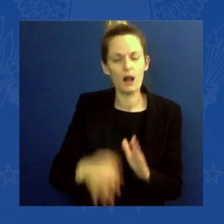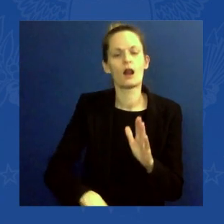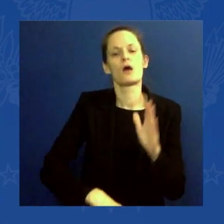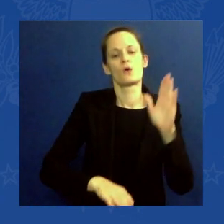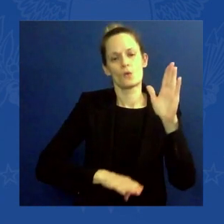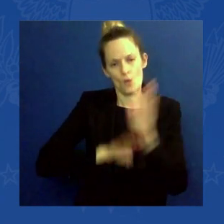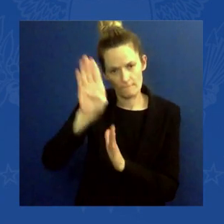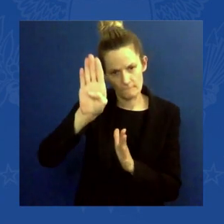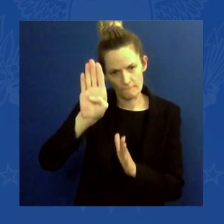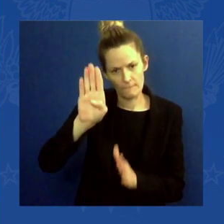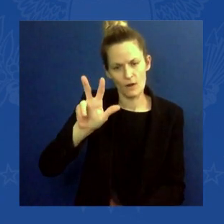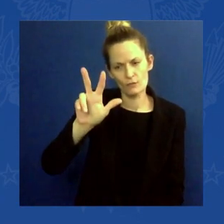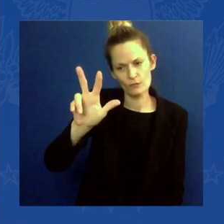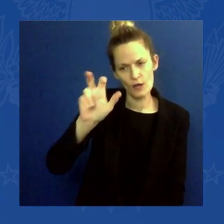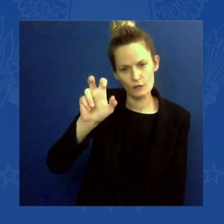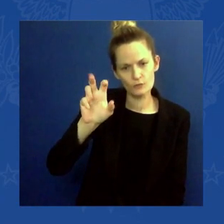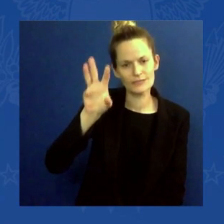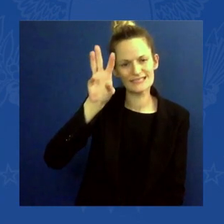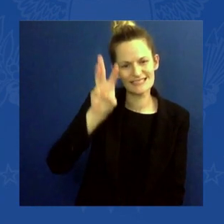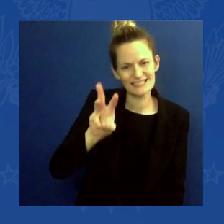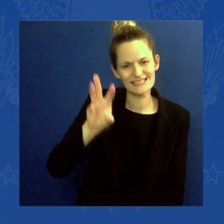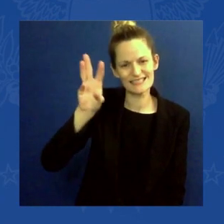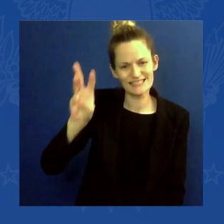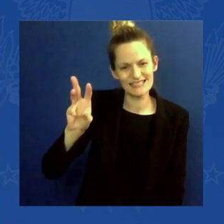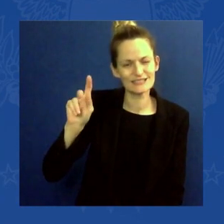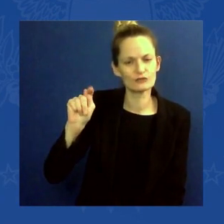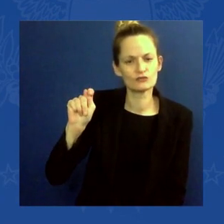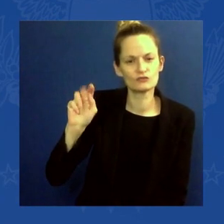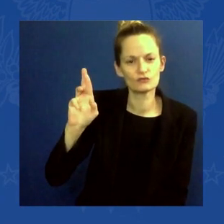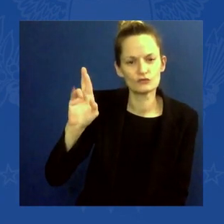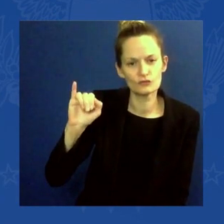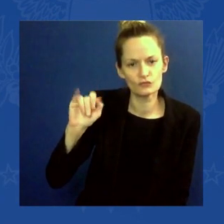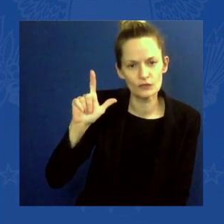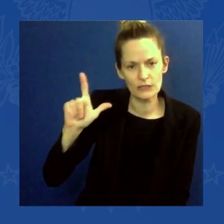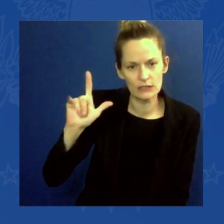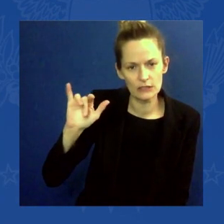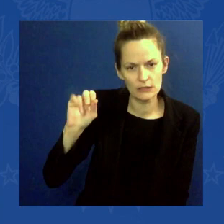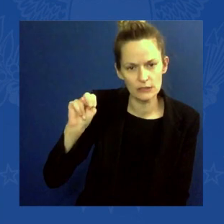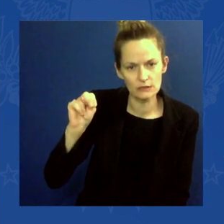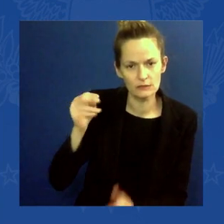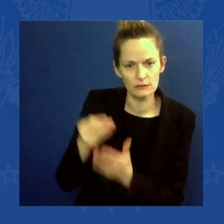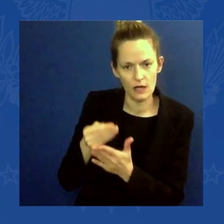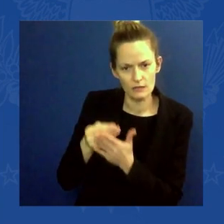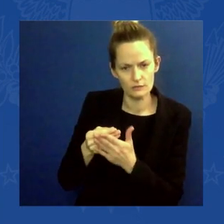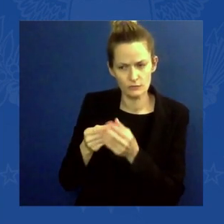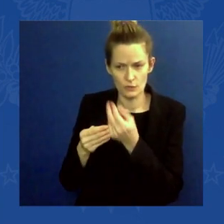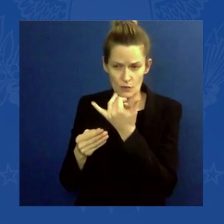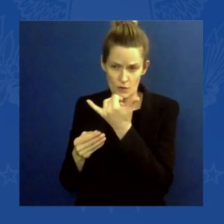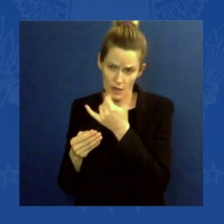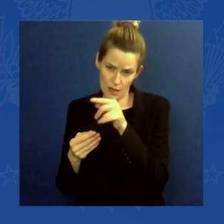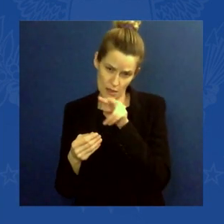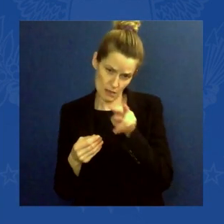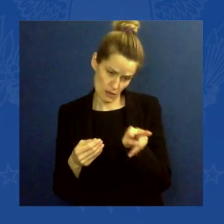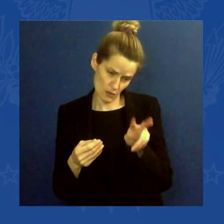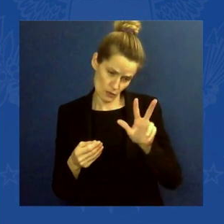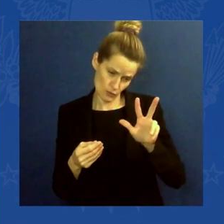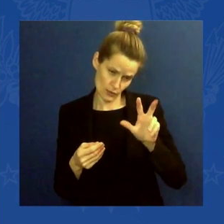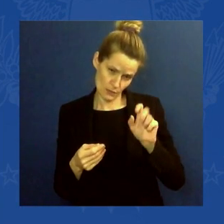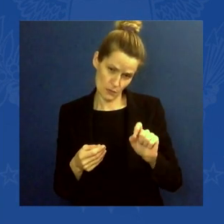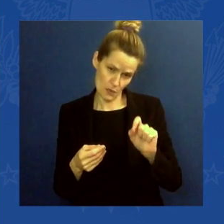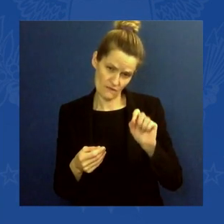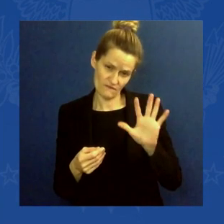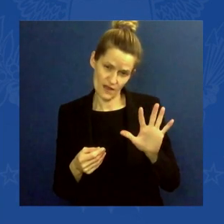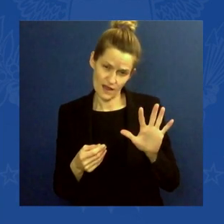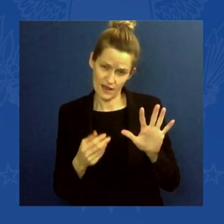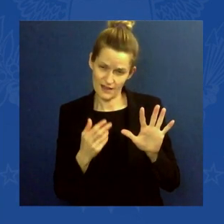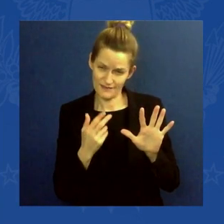by that time. That's less than 1.5 percent total in terms of deficit of